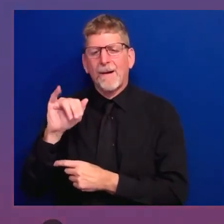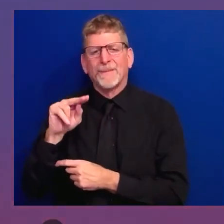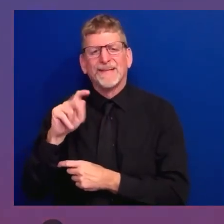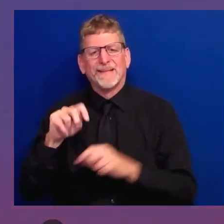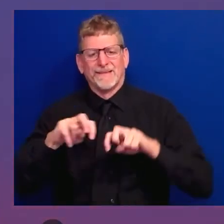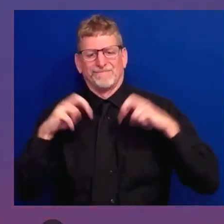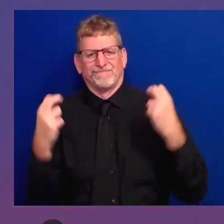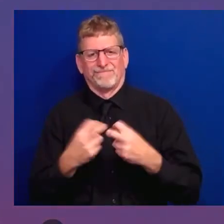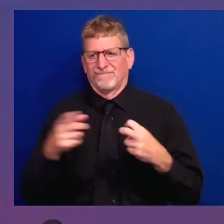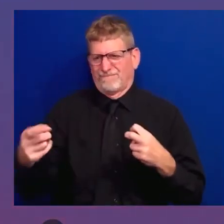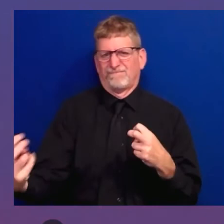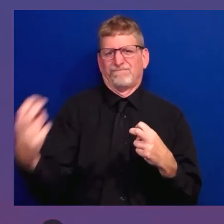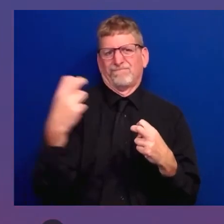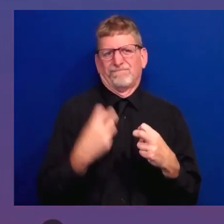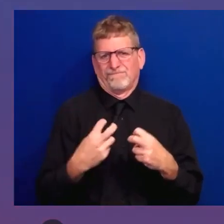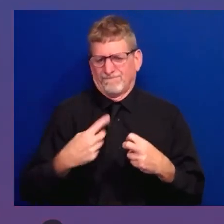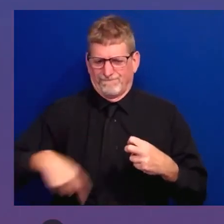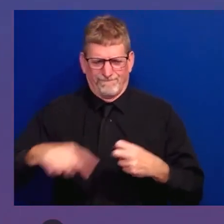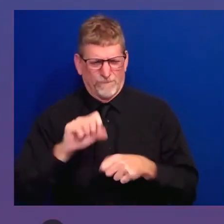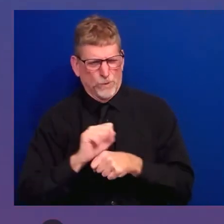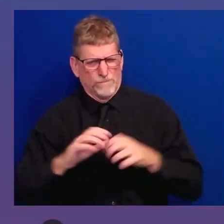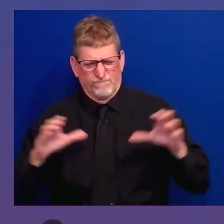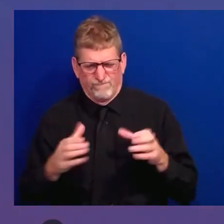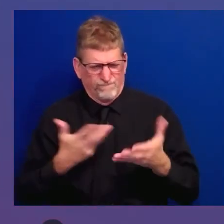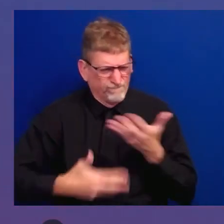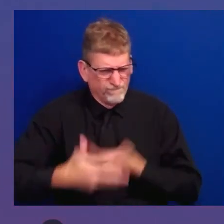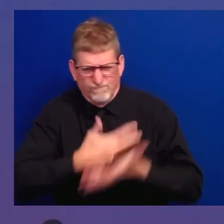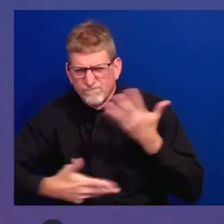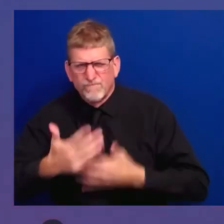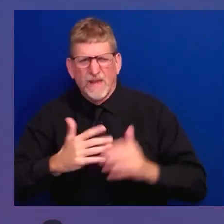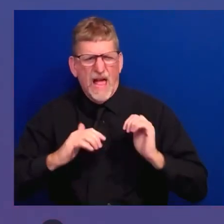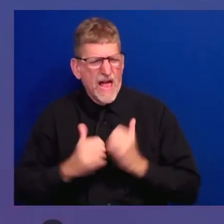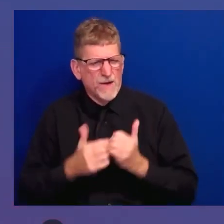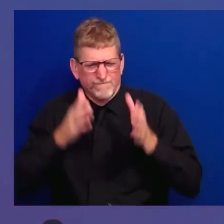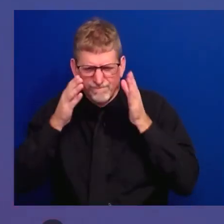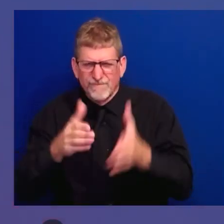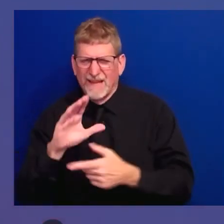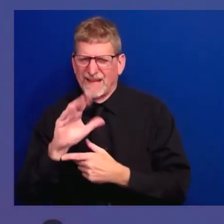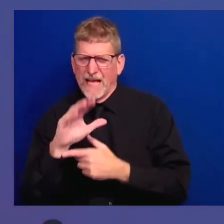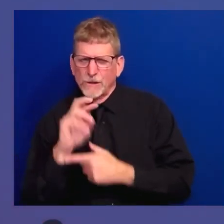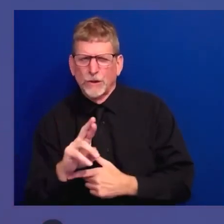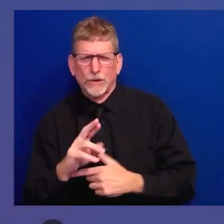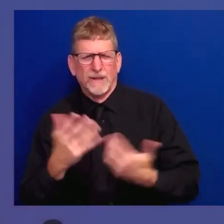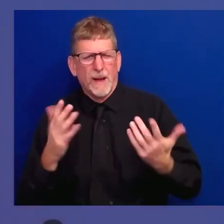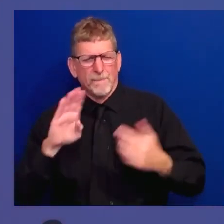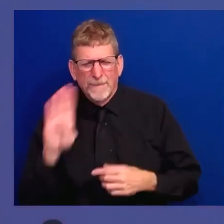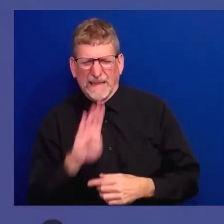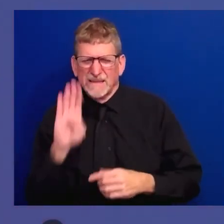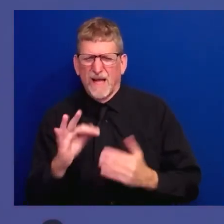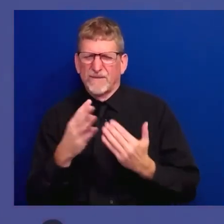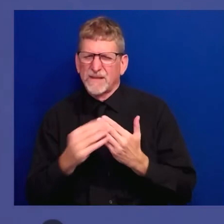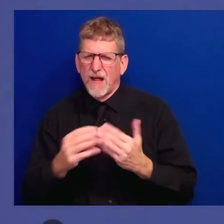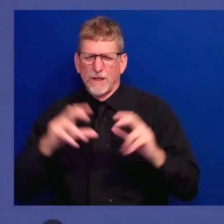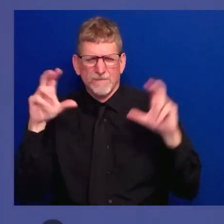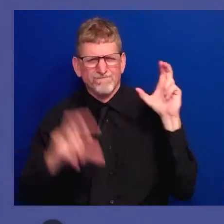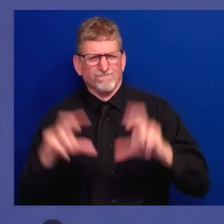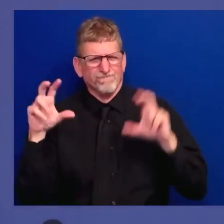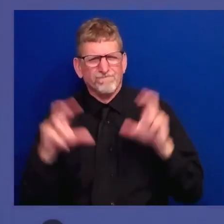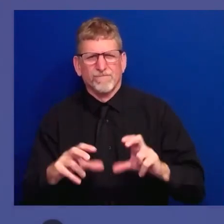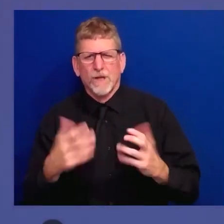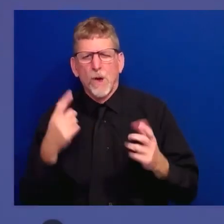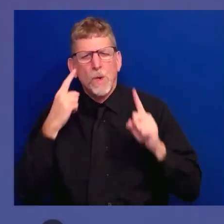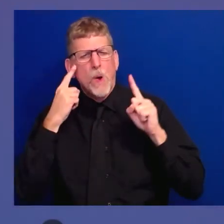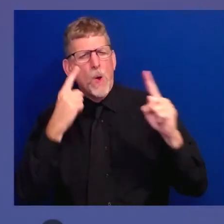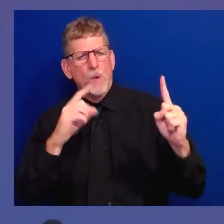this problem to turn cancers from death sentences into treatable diseases. These are all the things my administration is moving